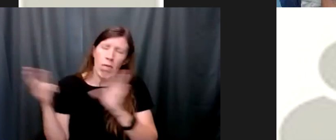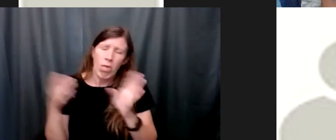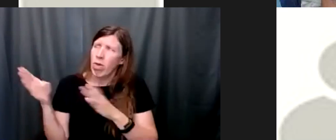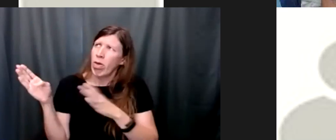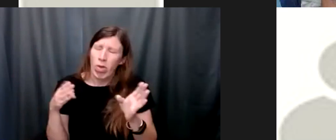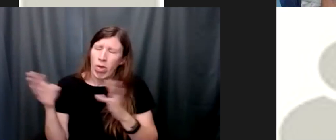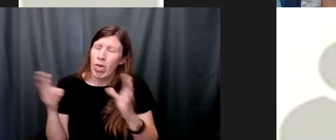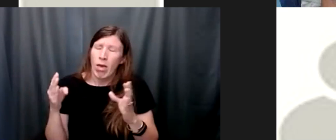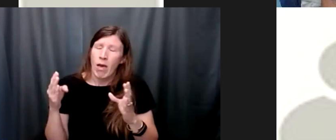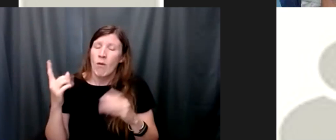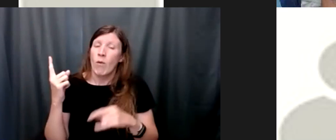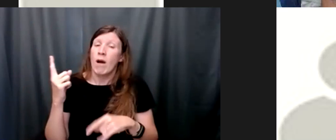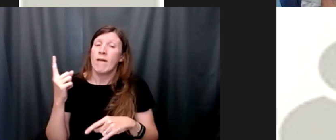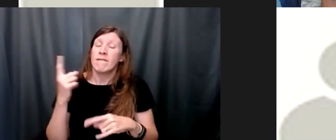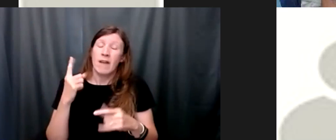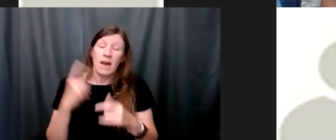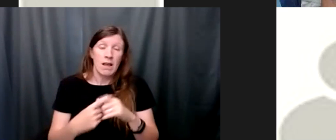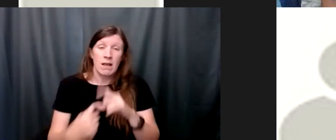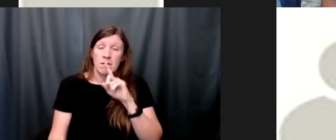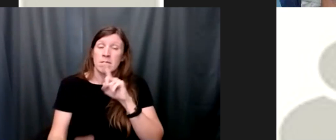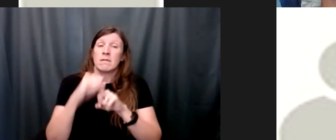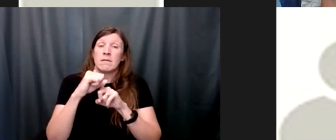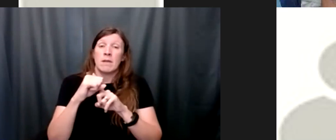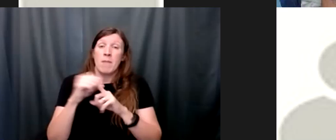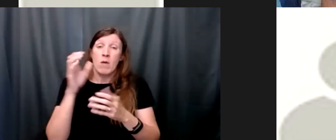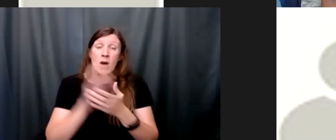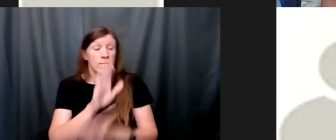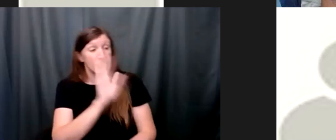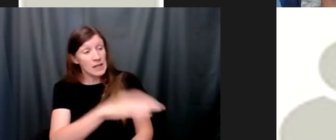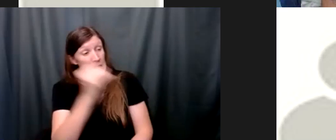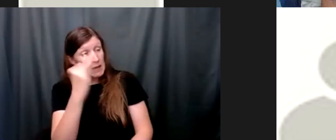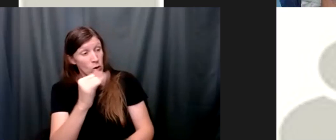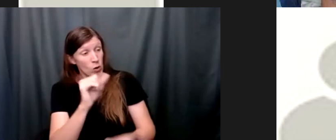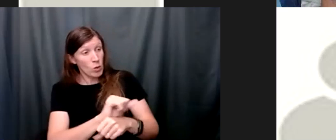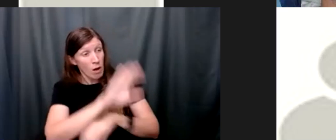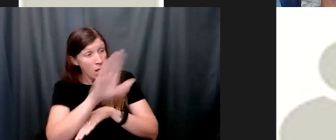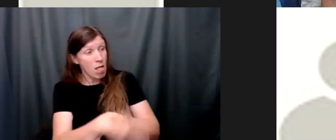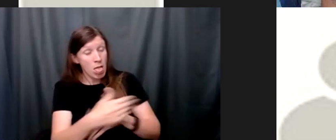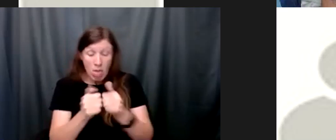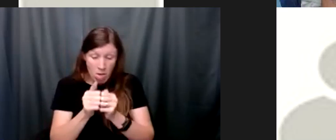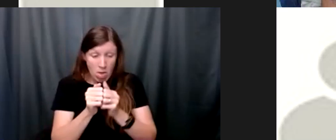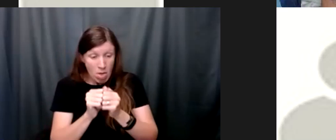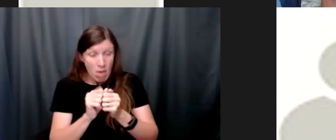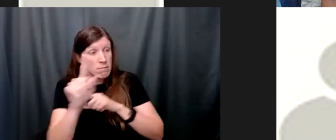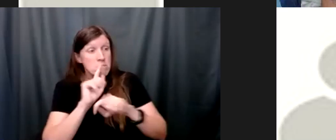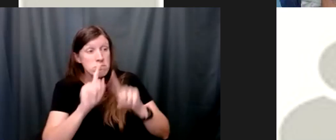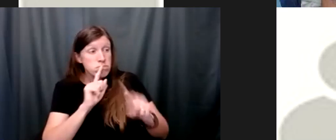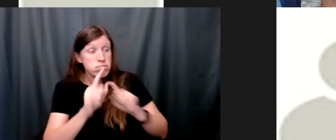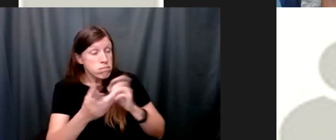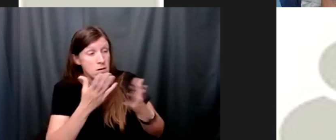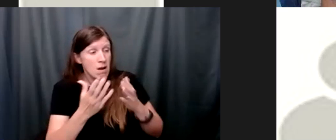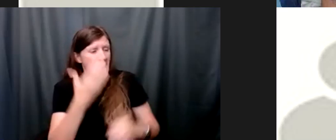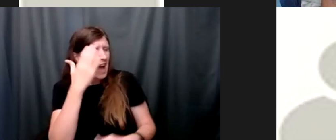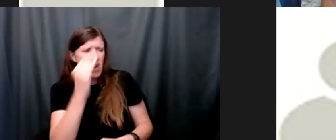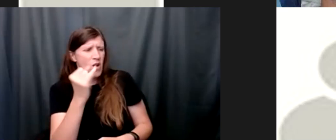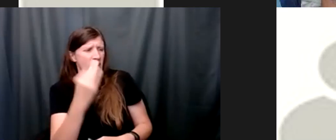finally at one point what finally got my attention was when she said if you're going to be working like this 24 7 then i don't know if i